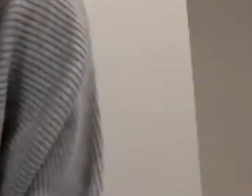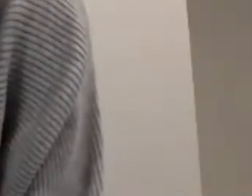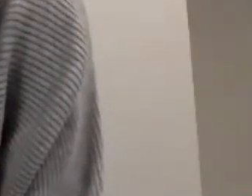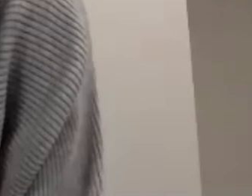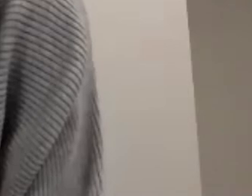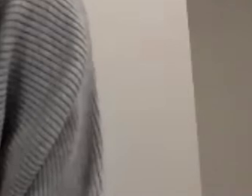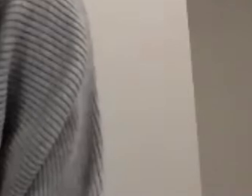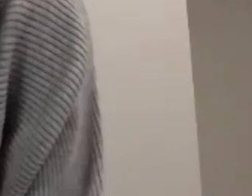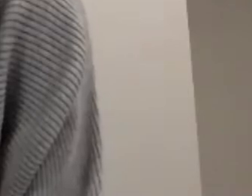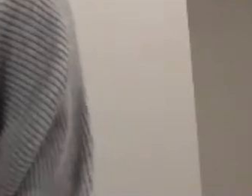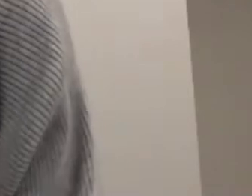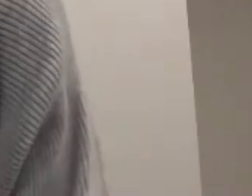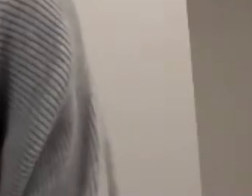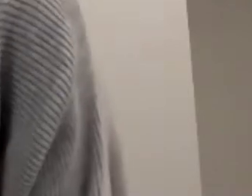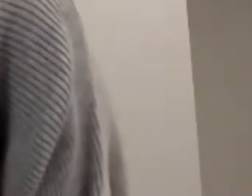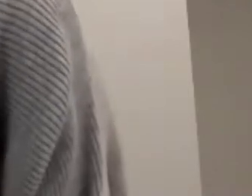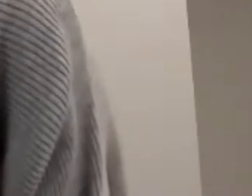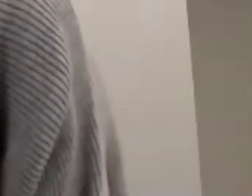questions now